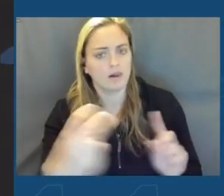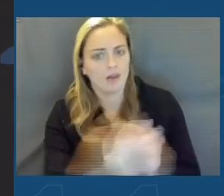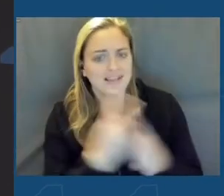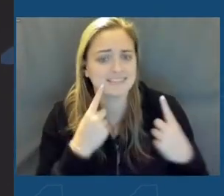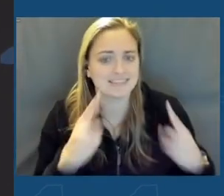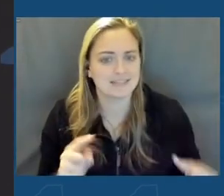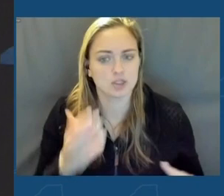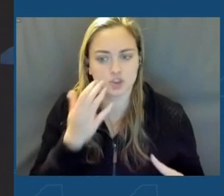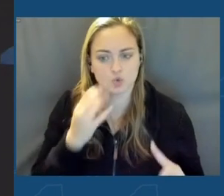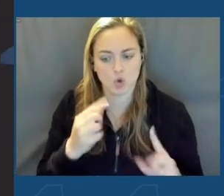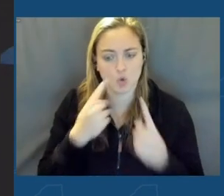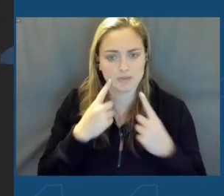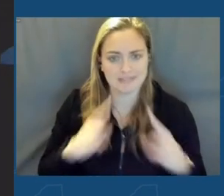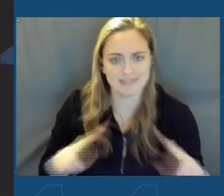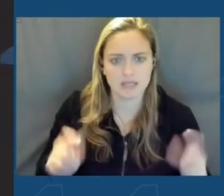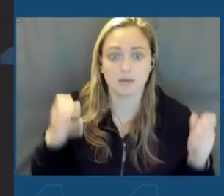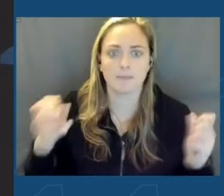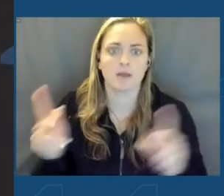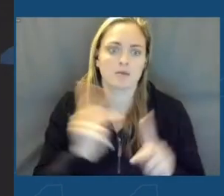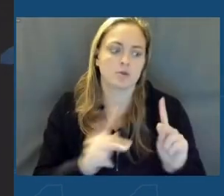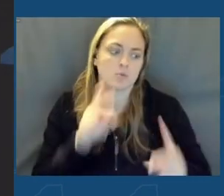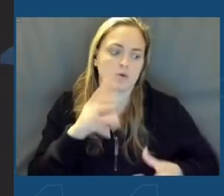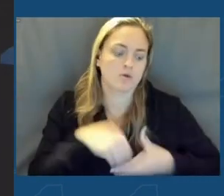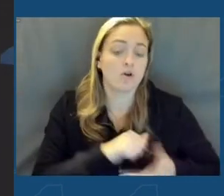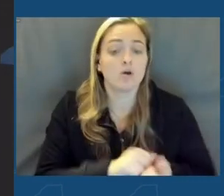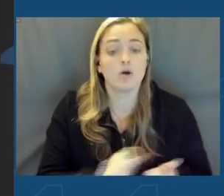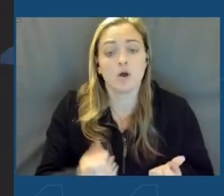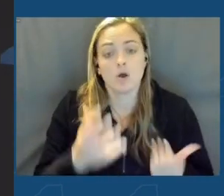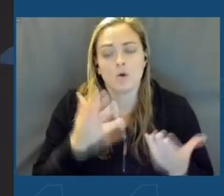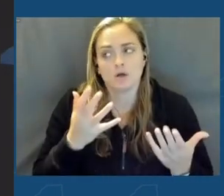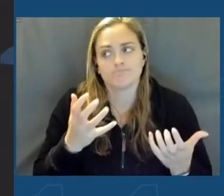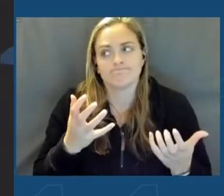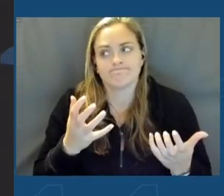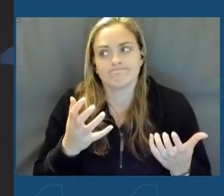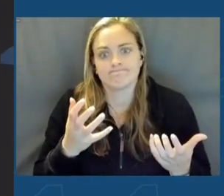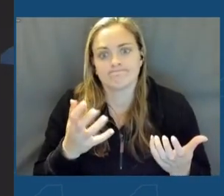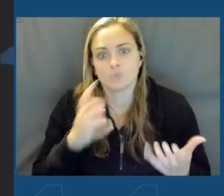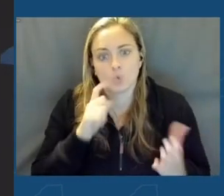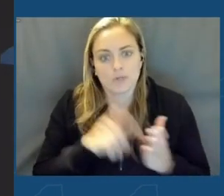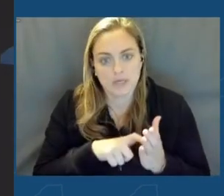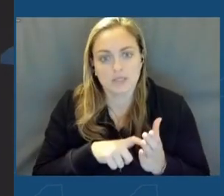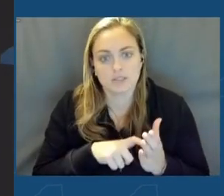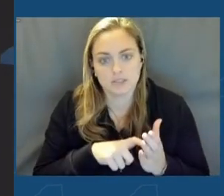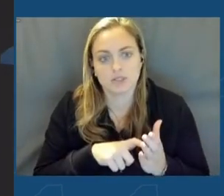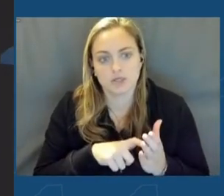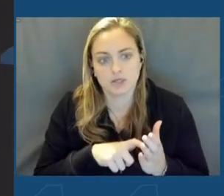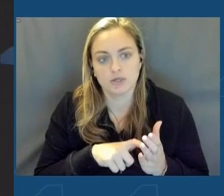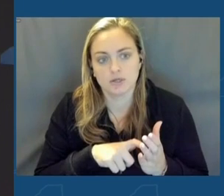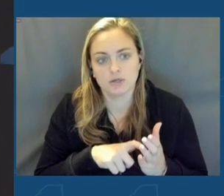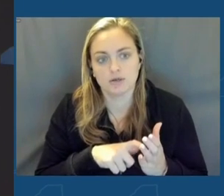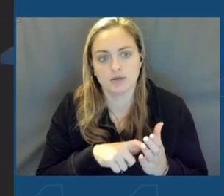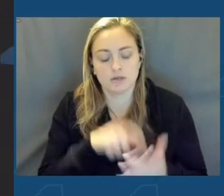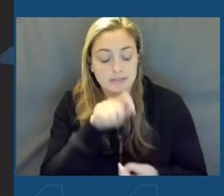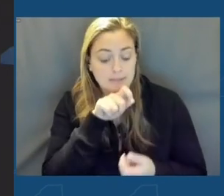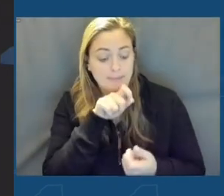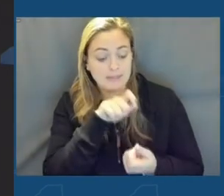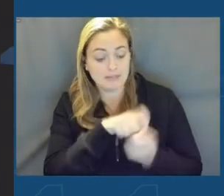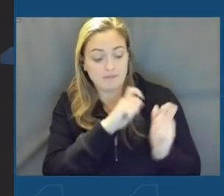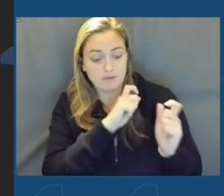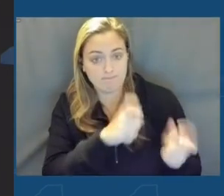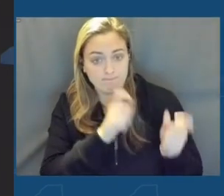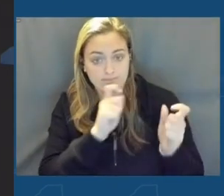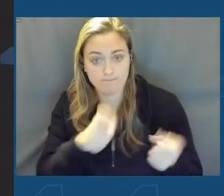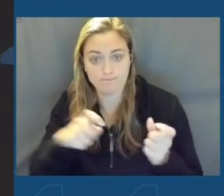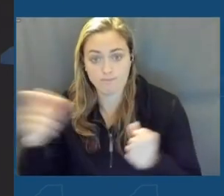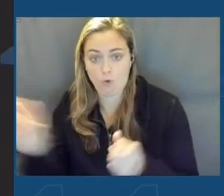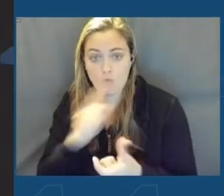we know has many, many authors, I just wanted to take the opportunity to acknowledge the specific contributions of many